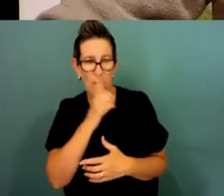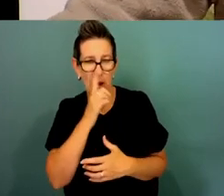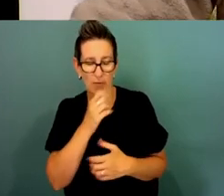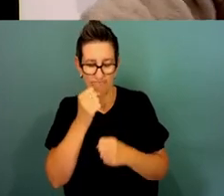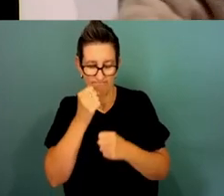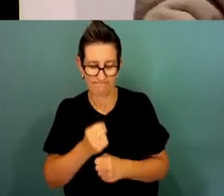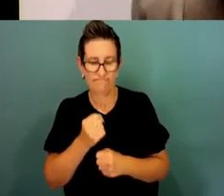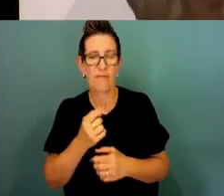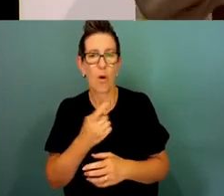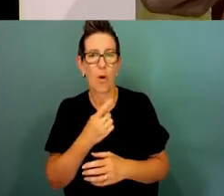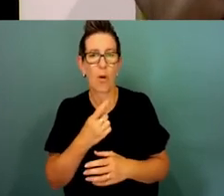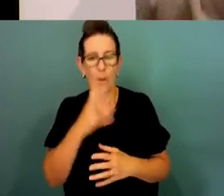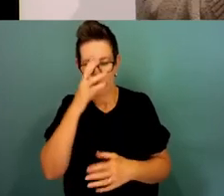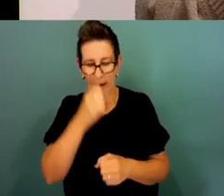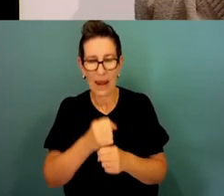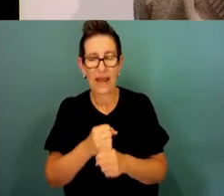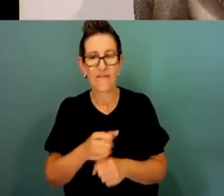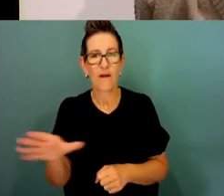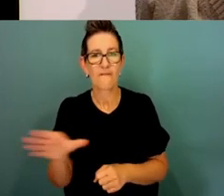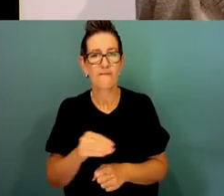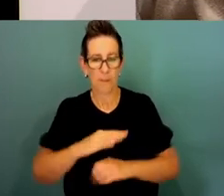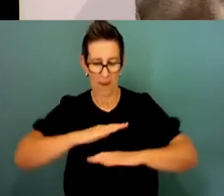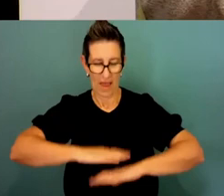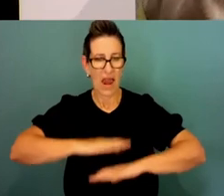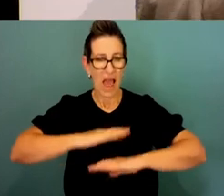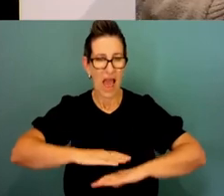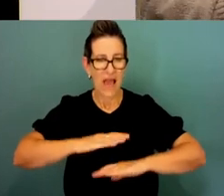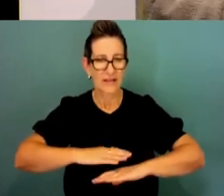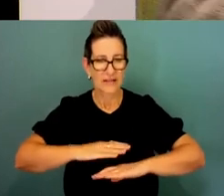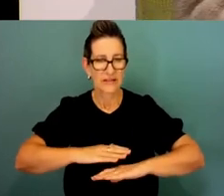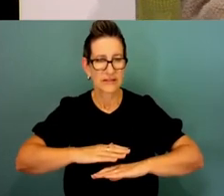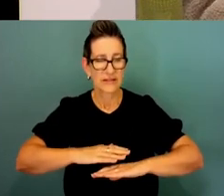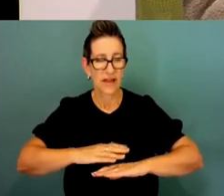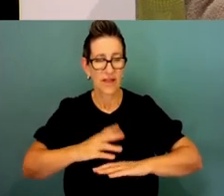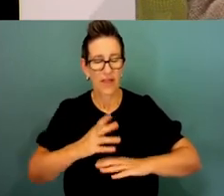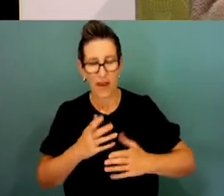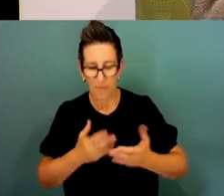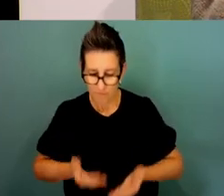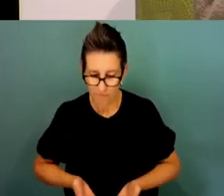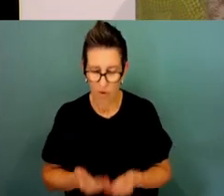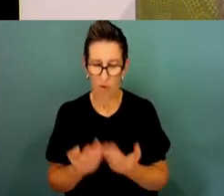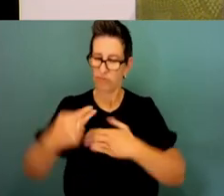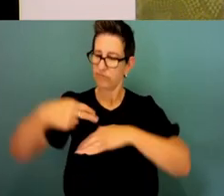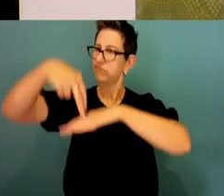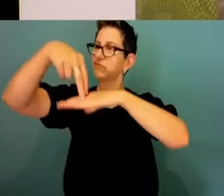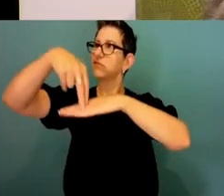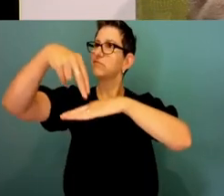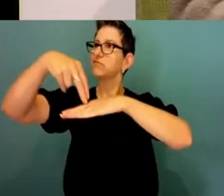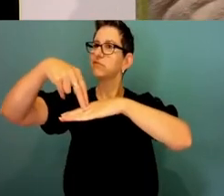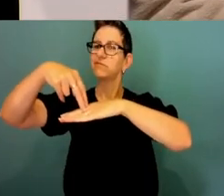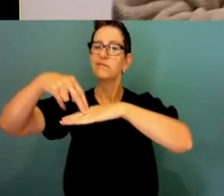come from the land, we're put here in a physical sense to look after the place, to care for country, and when our time is up, we go back to the land.